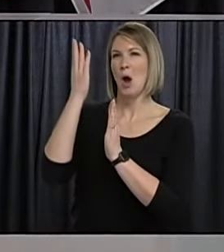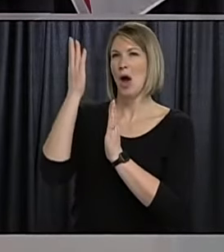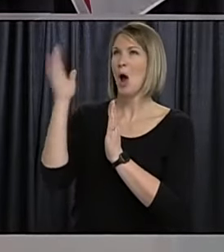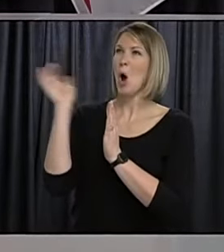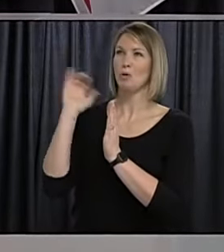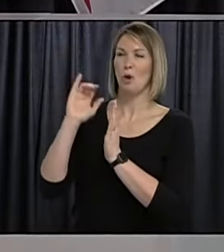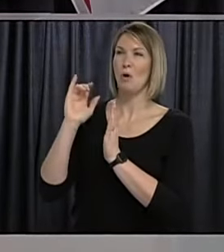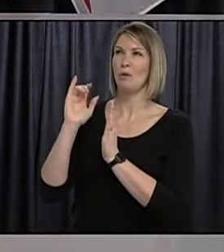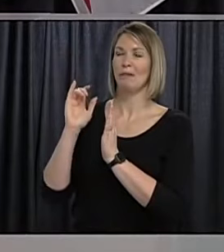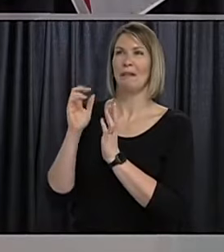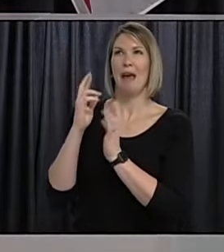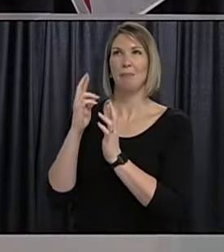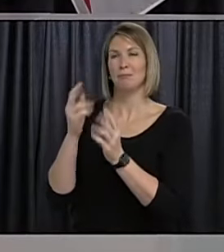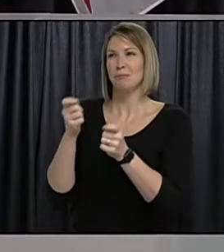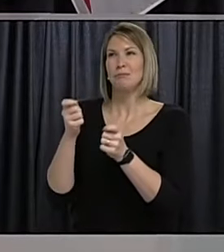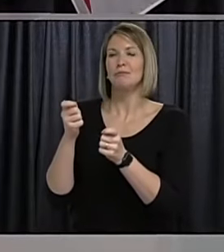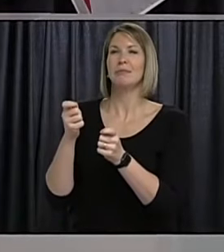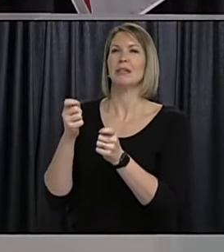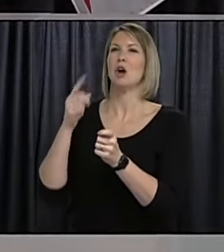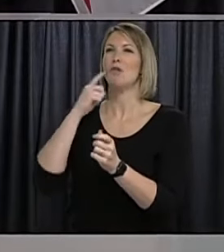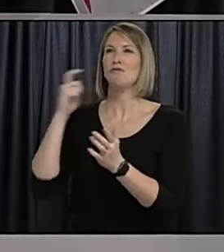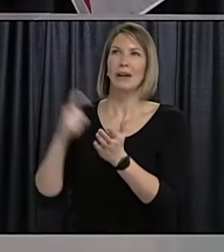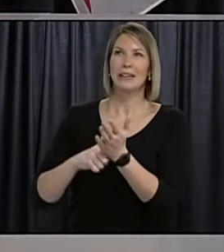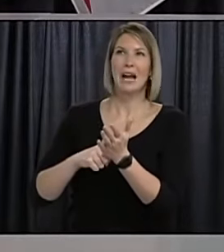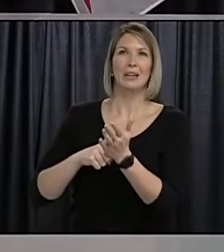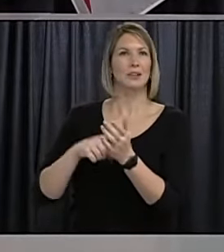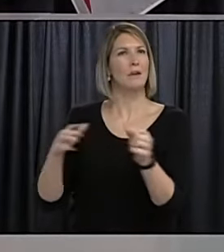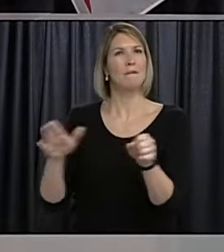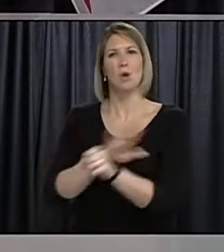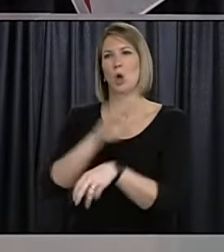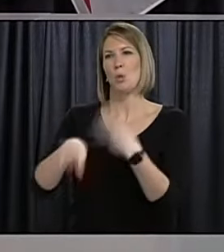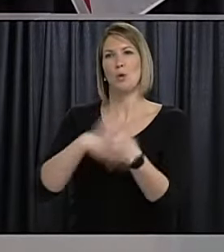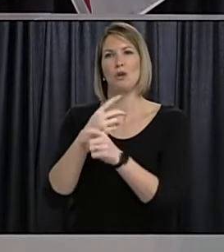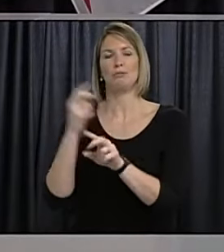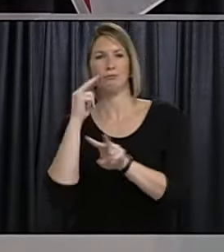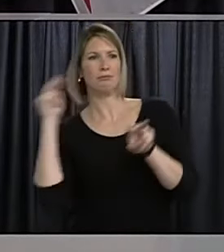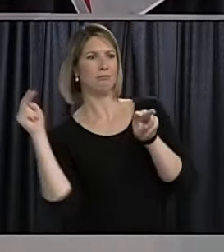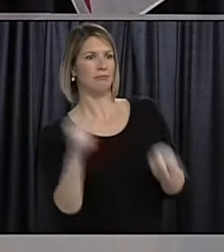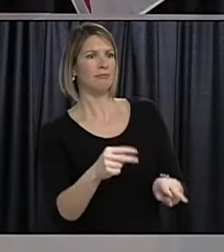overall how would you characterize or describe the public's response over the last nine months